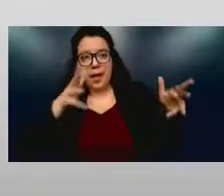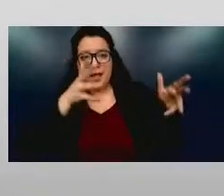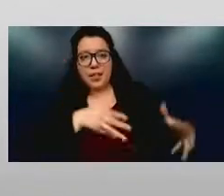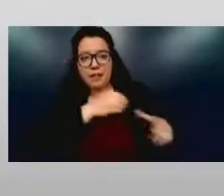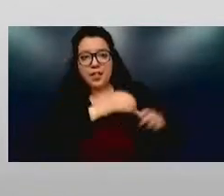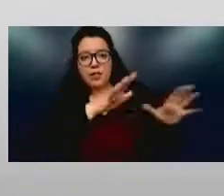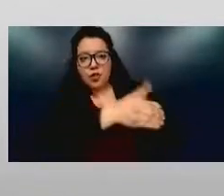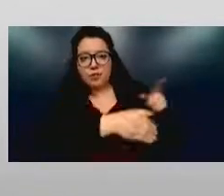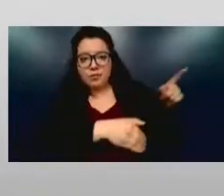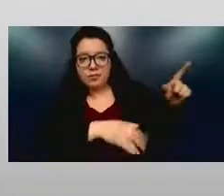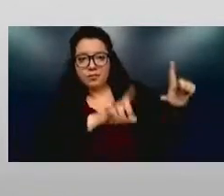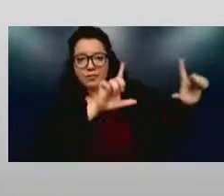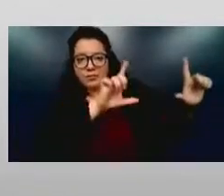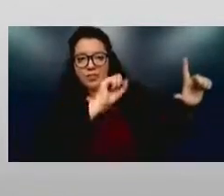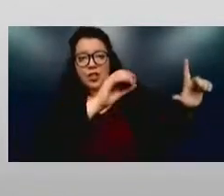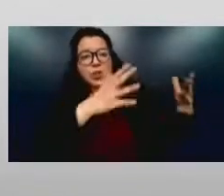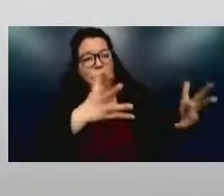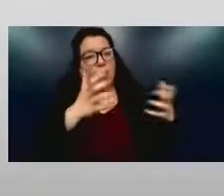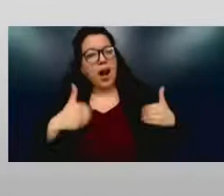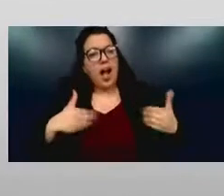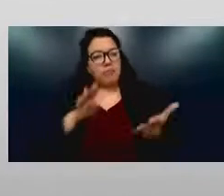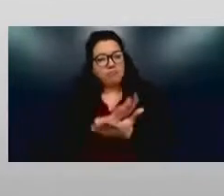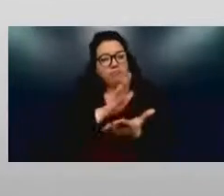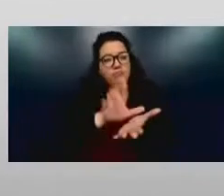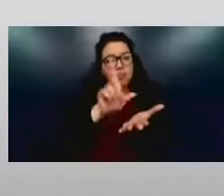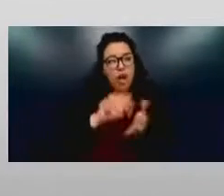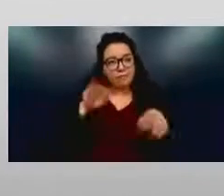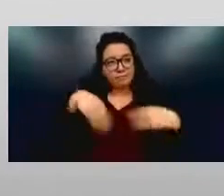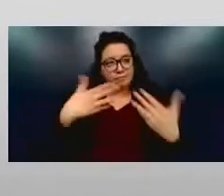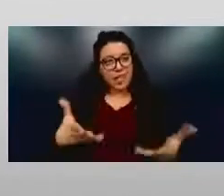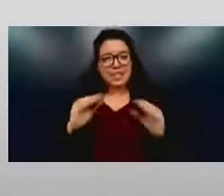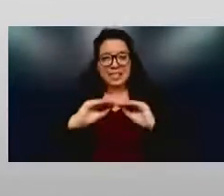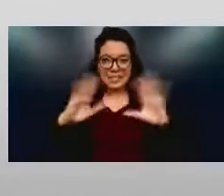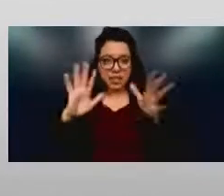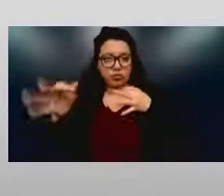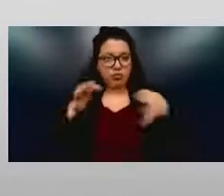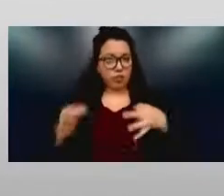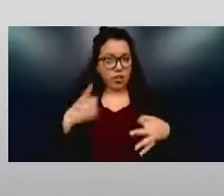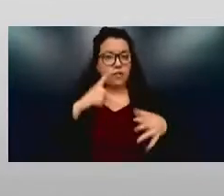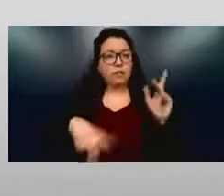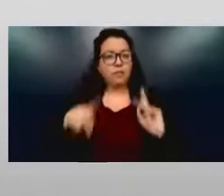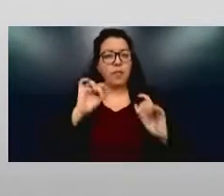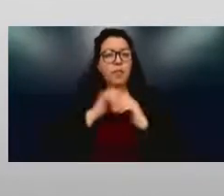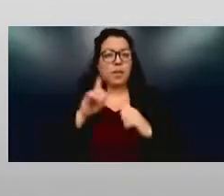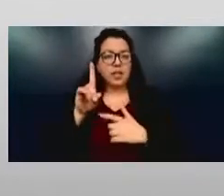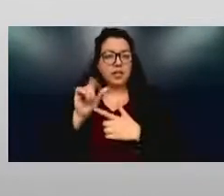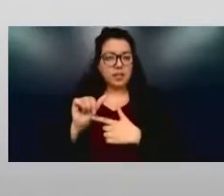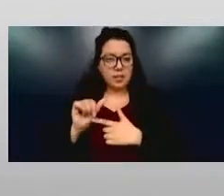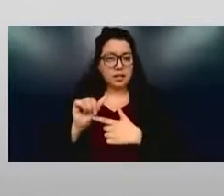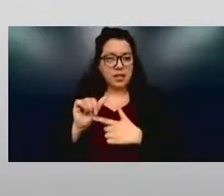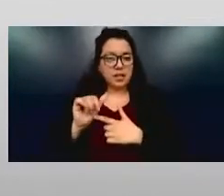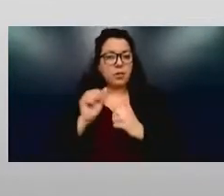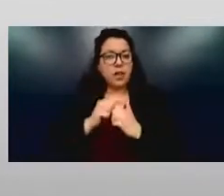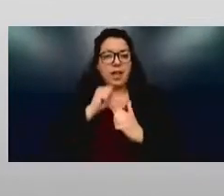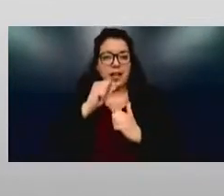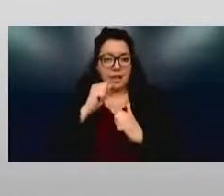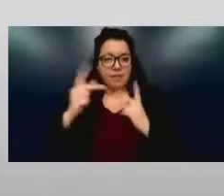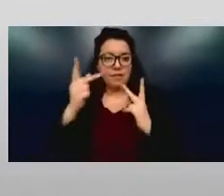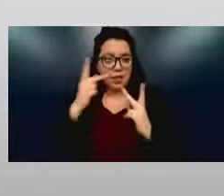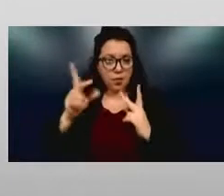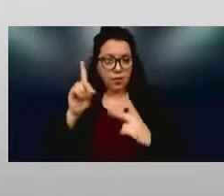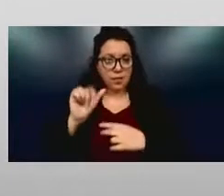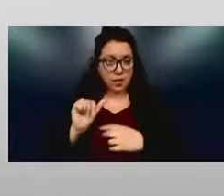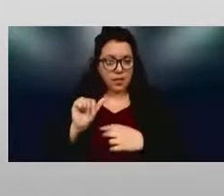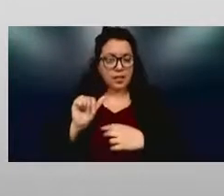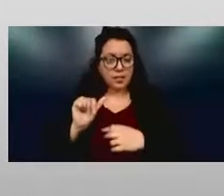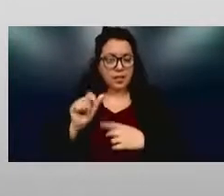clear instructions. It's one of the best things we can do for individuals with invisible disabilities, especially